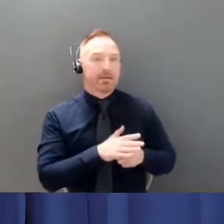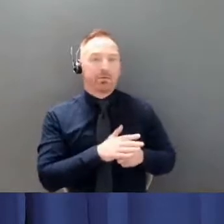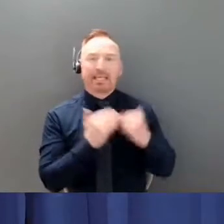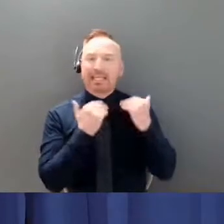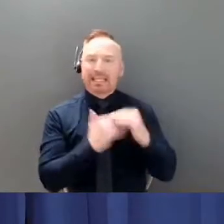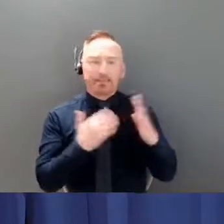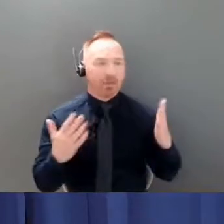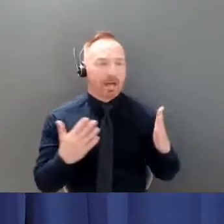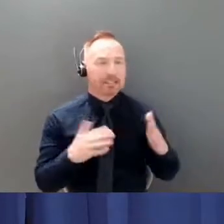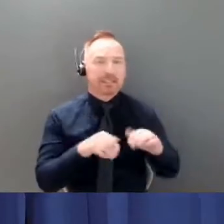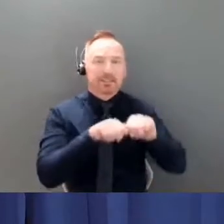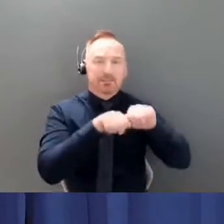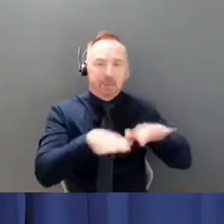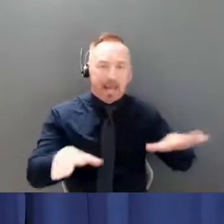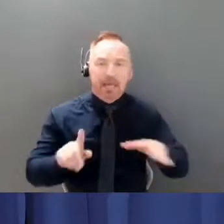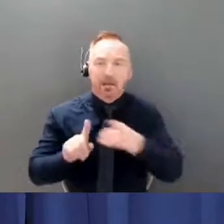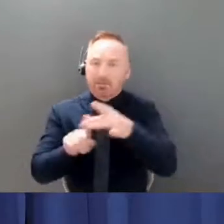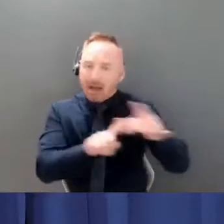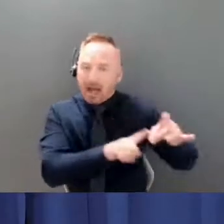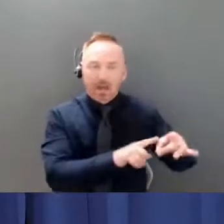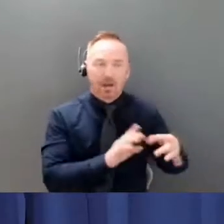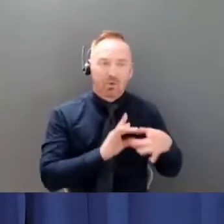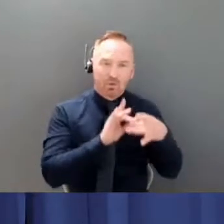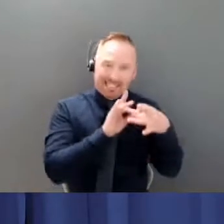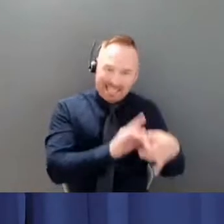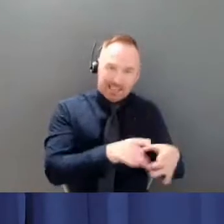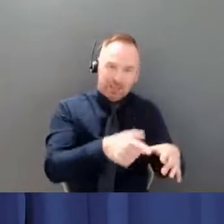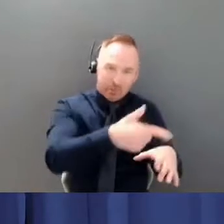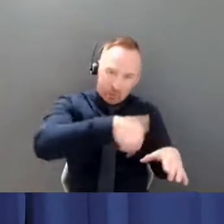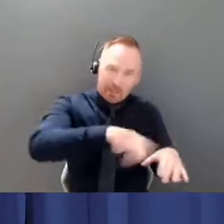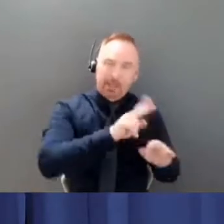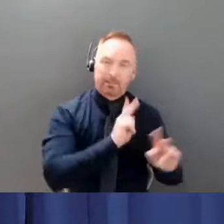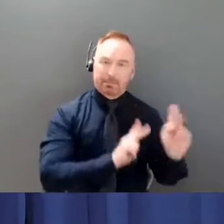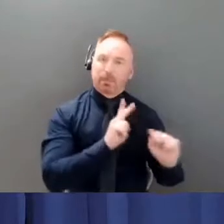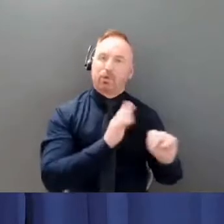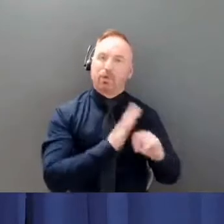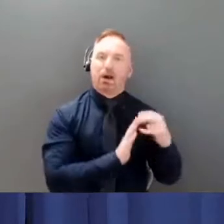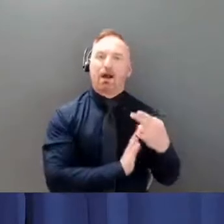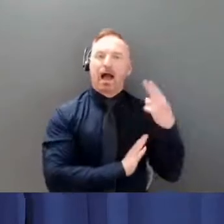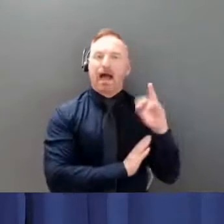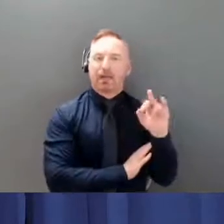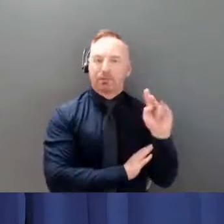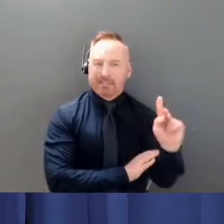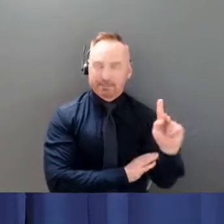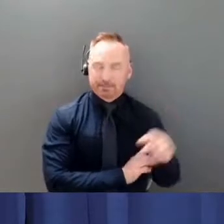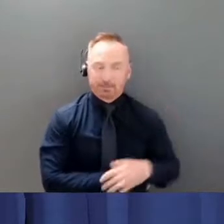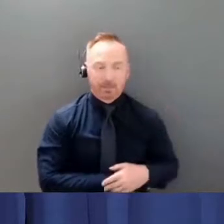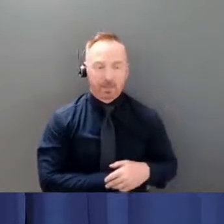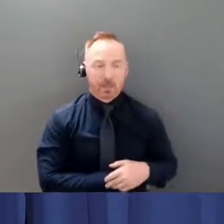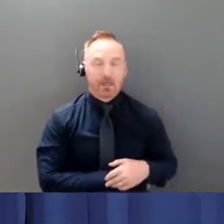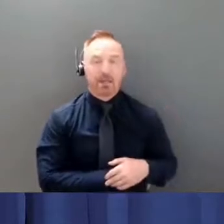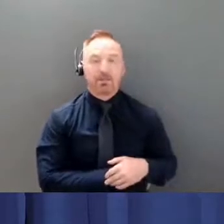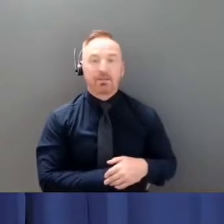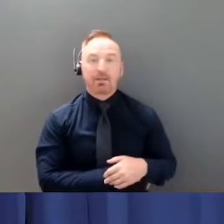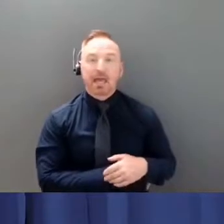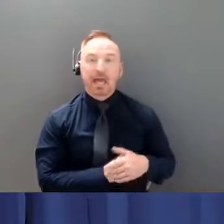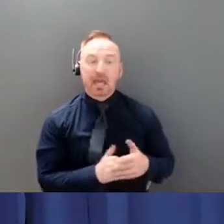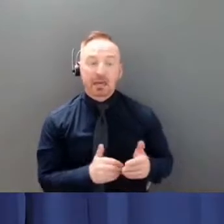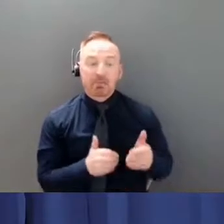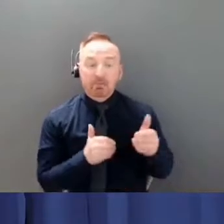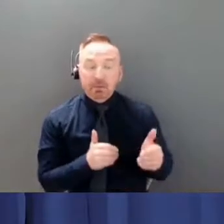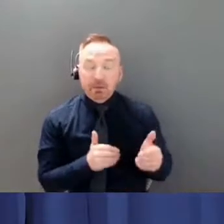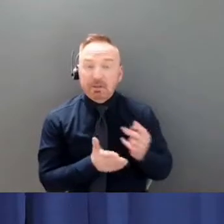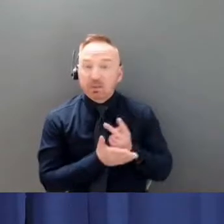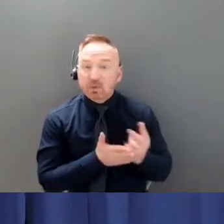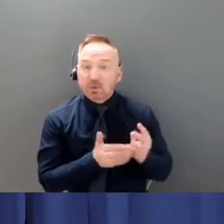vulnerable people then the next two to four weeks will determine what our path for the rest of the